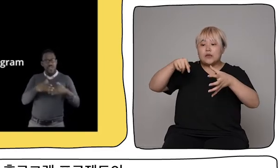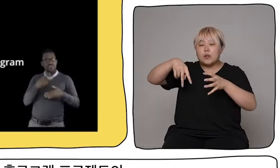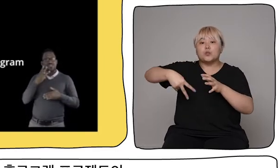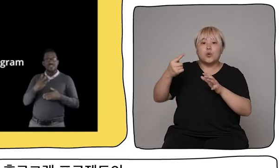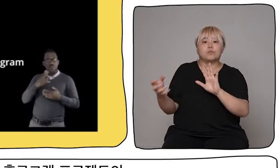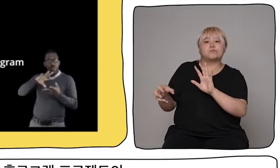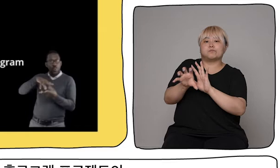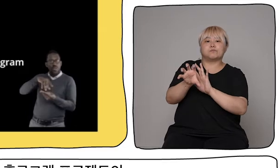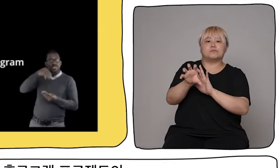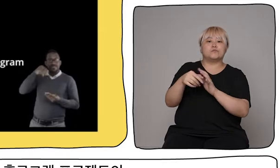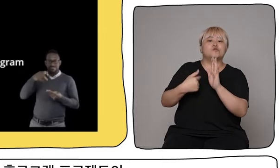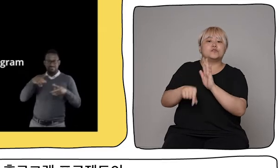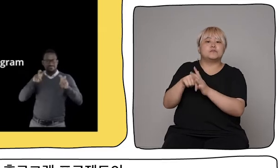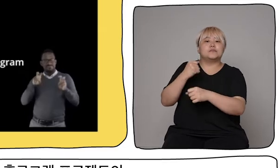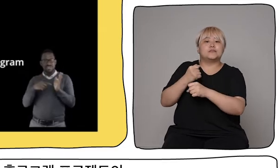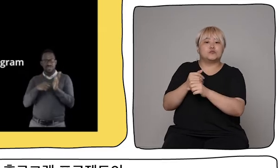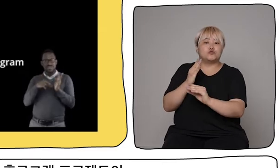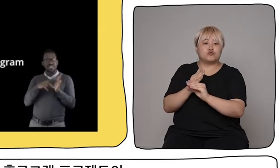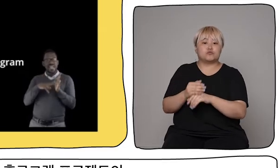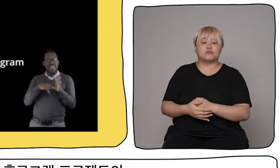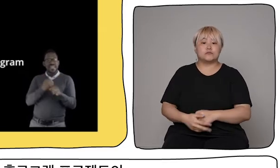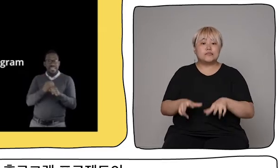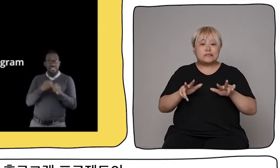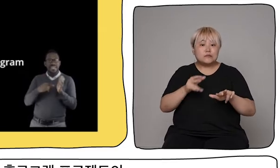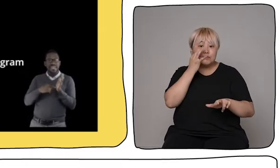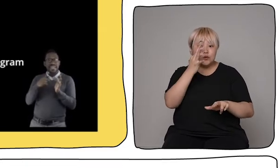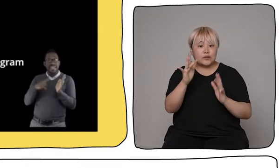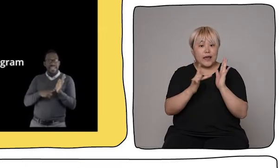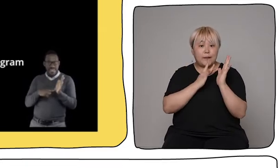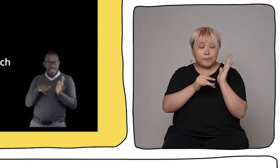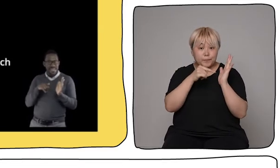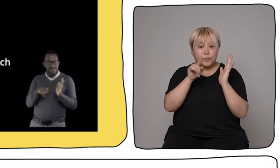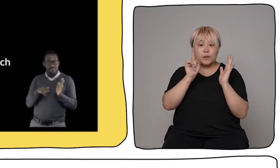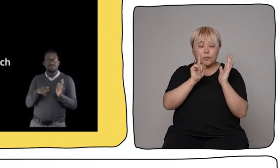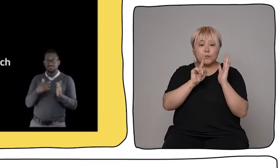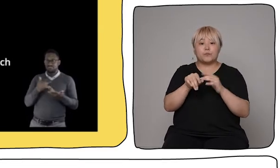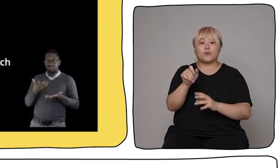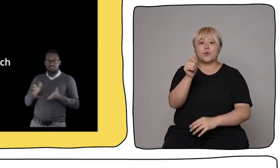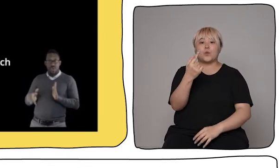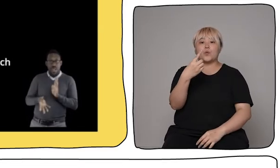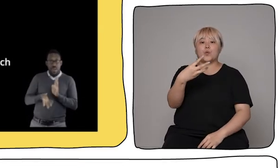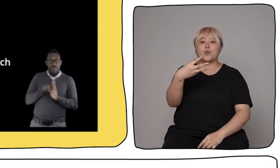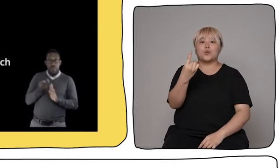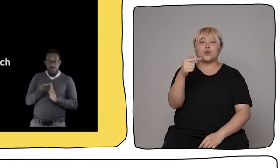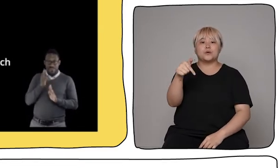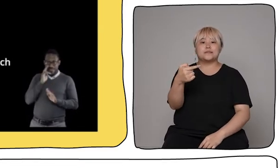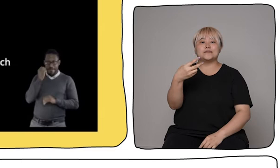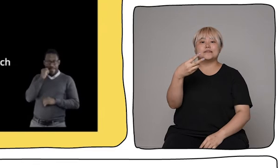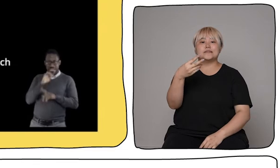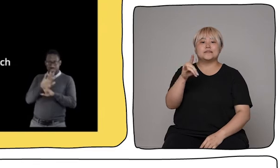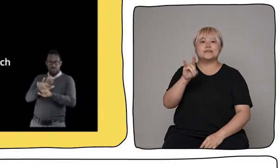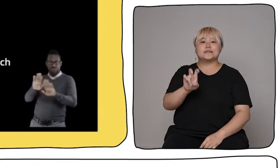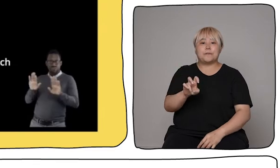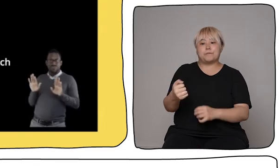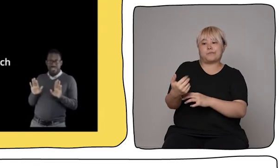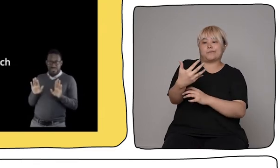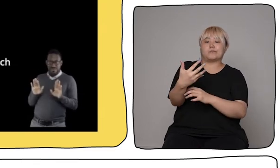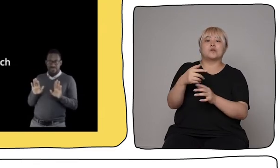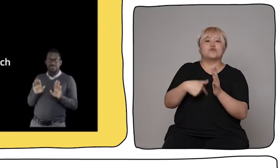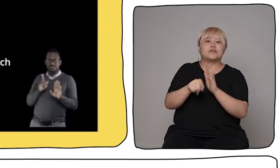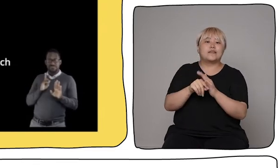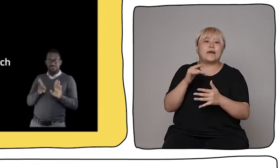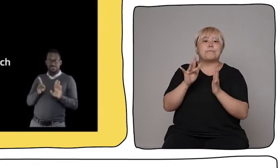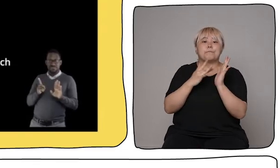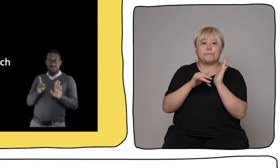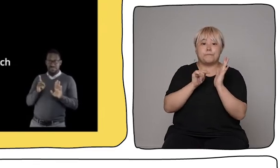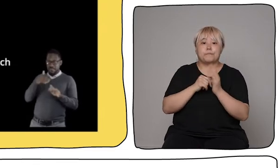phase 3 of the hologram project for Tuning In. Just load it up. And what you get is